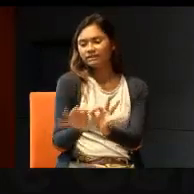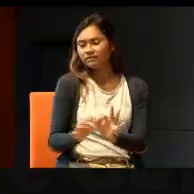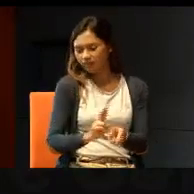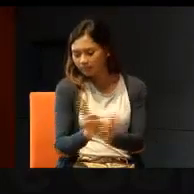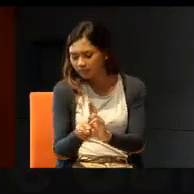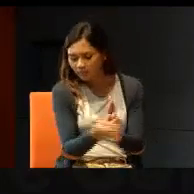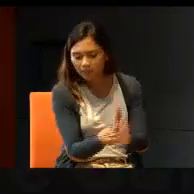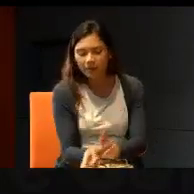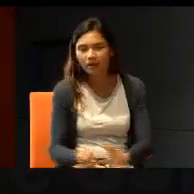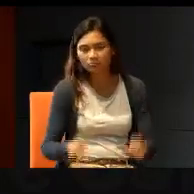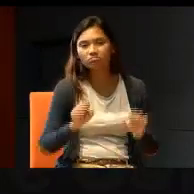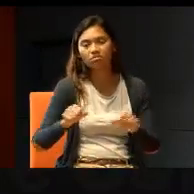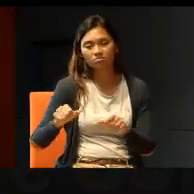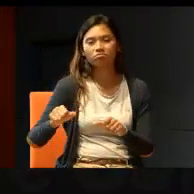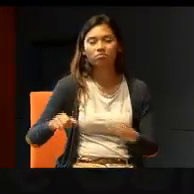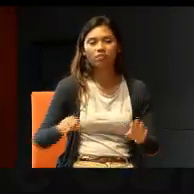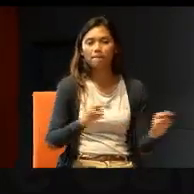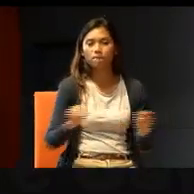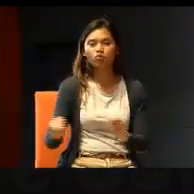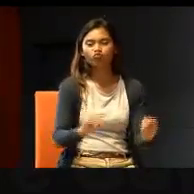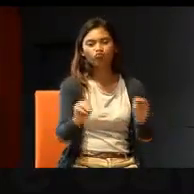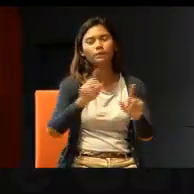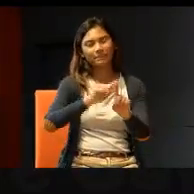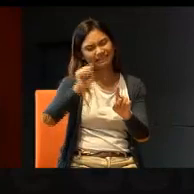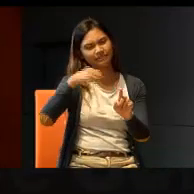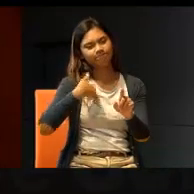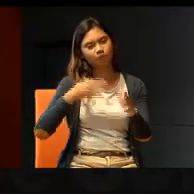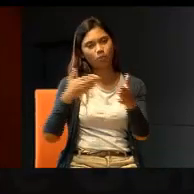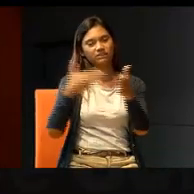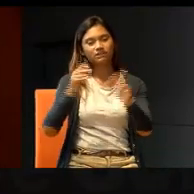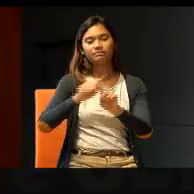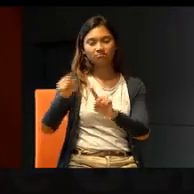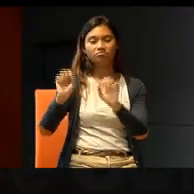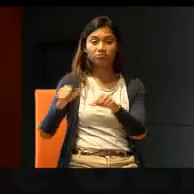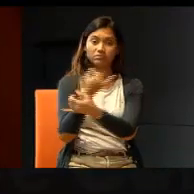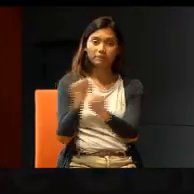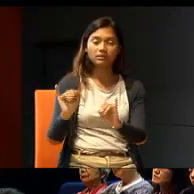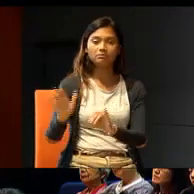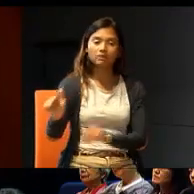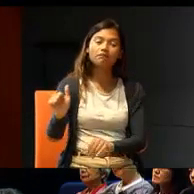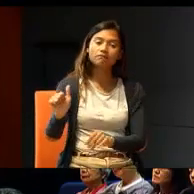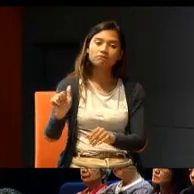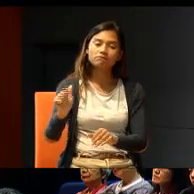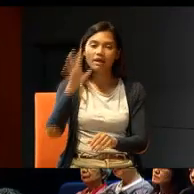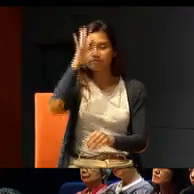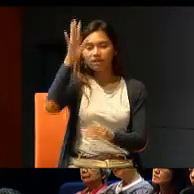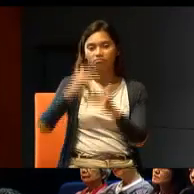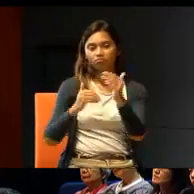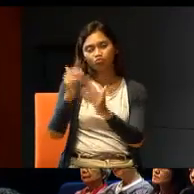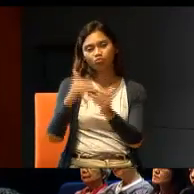independently. But, of course, there are a lot of obstacles along the way. So, I would say,